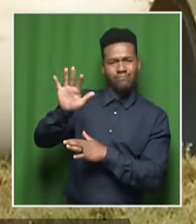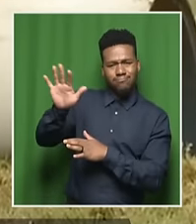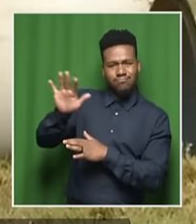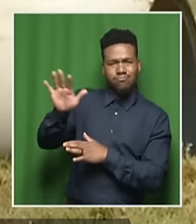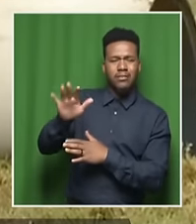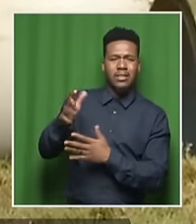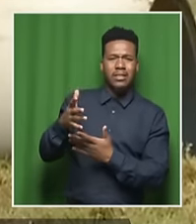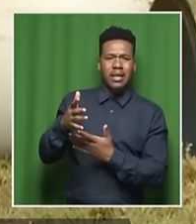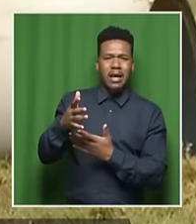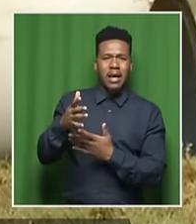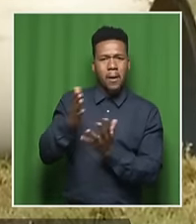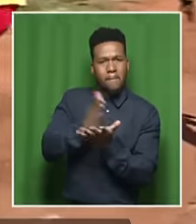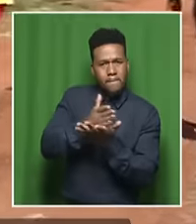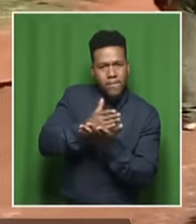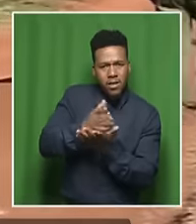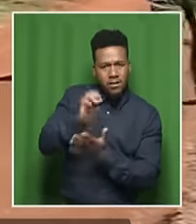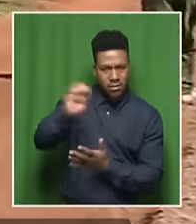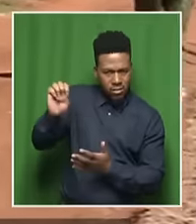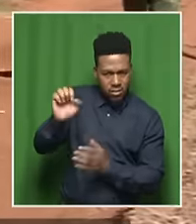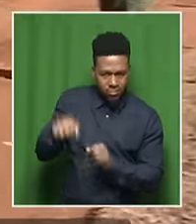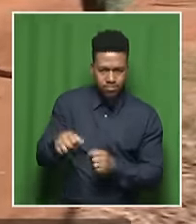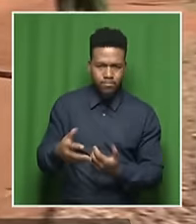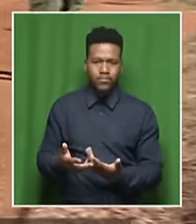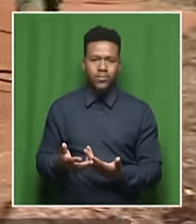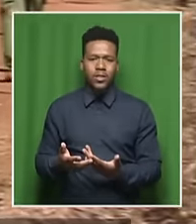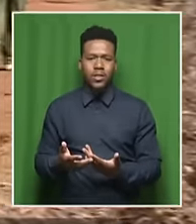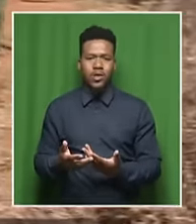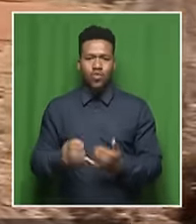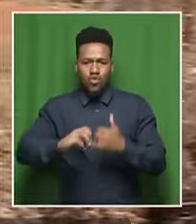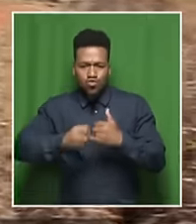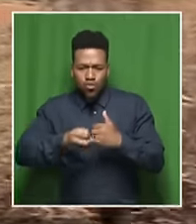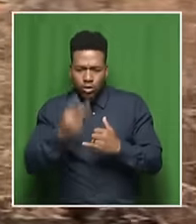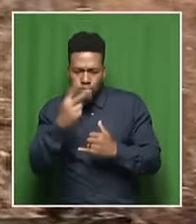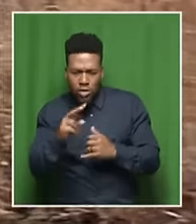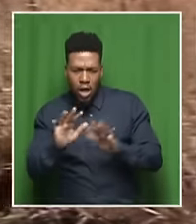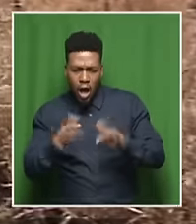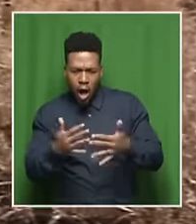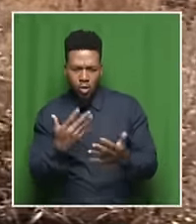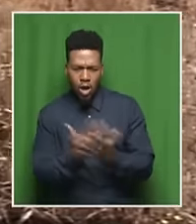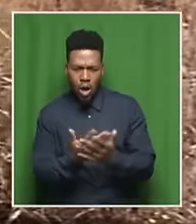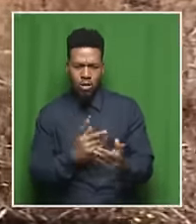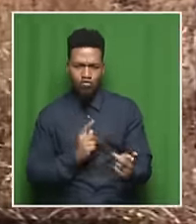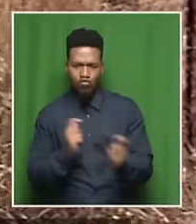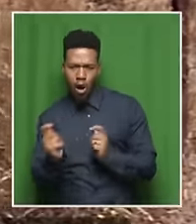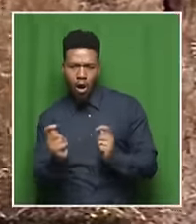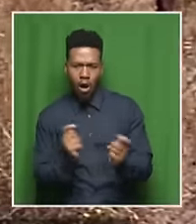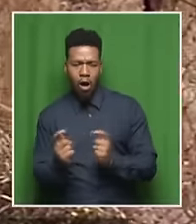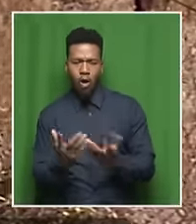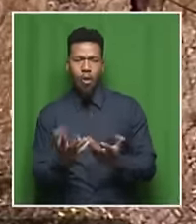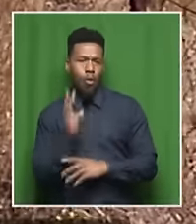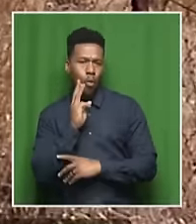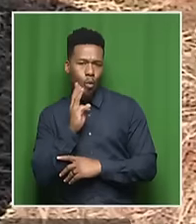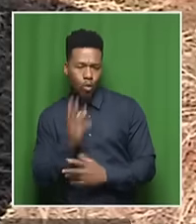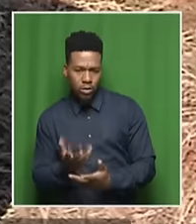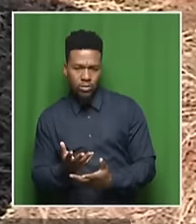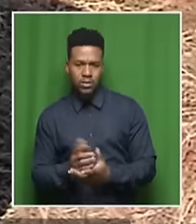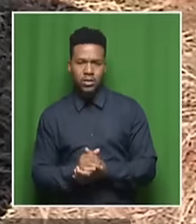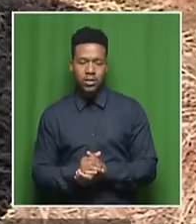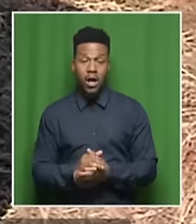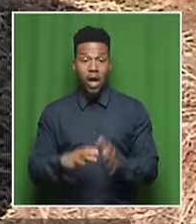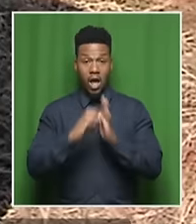a market in which you can trade water credits. So, for example, for every improvement that